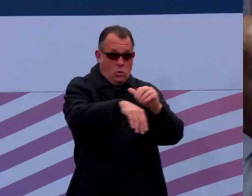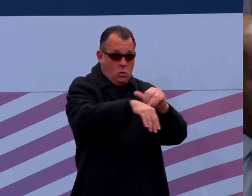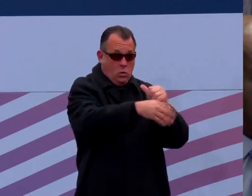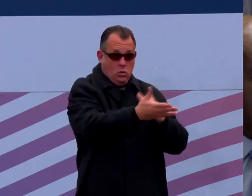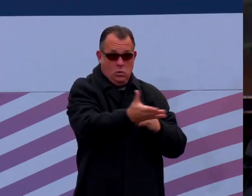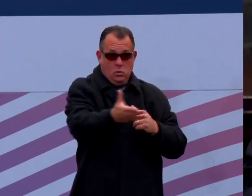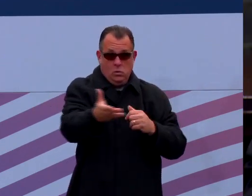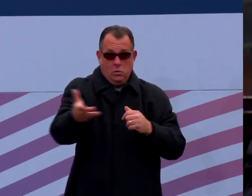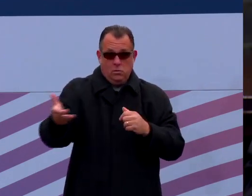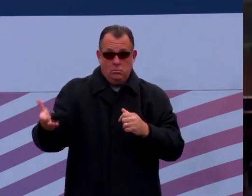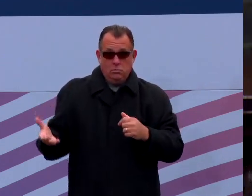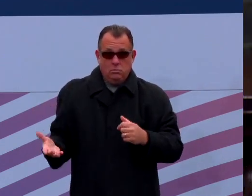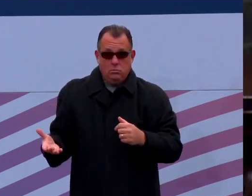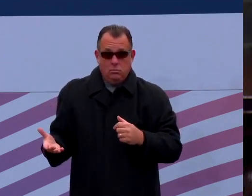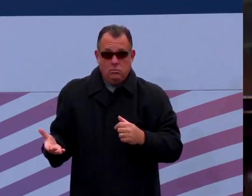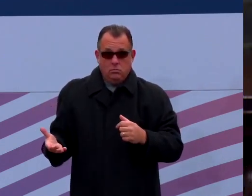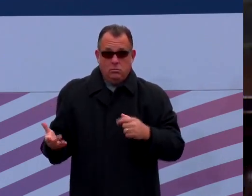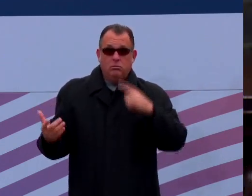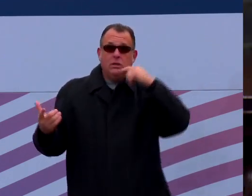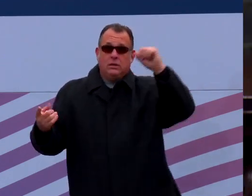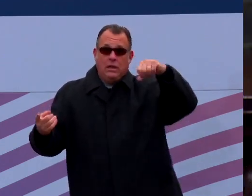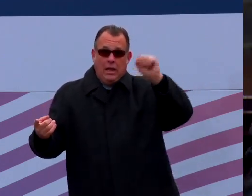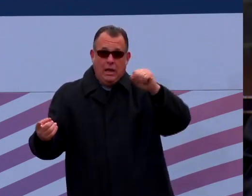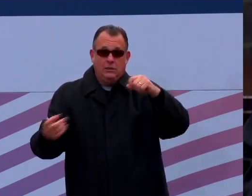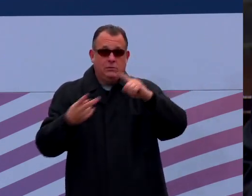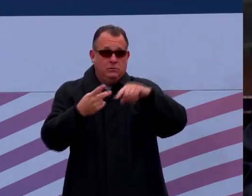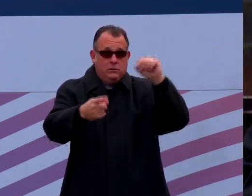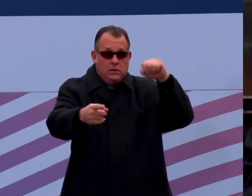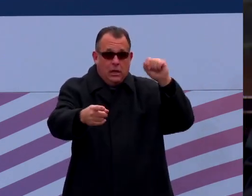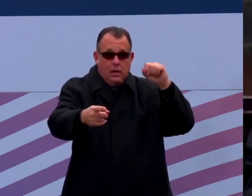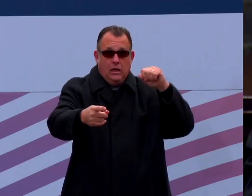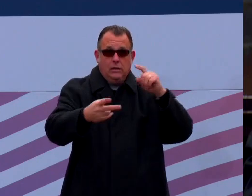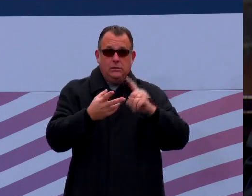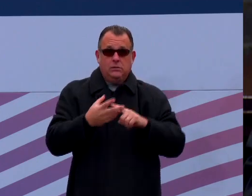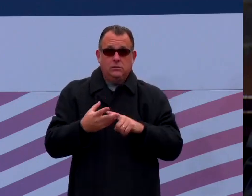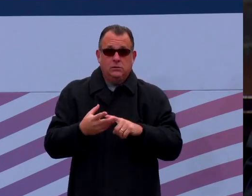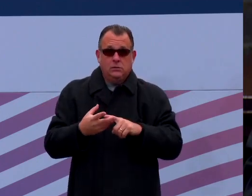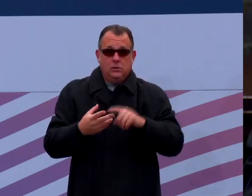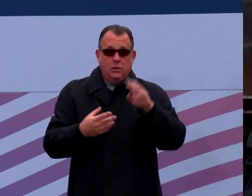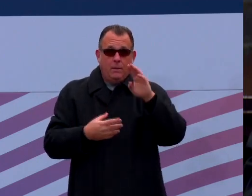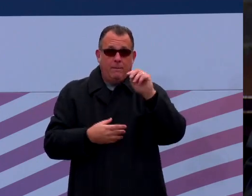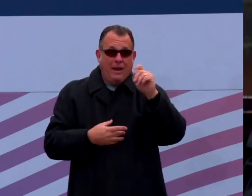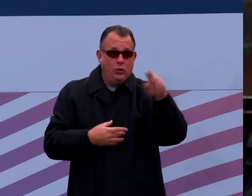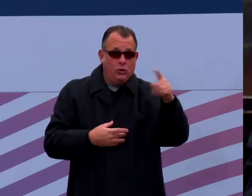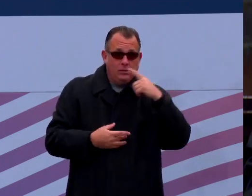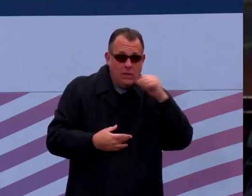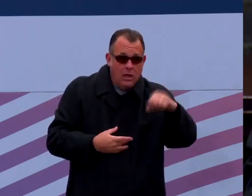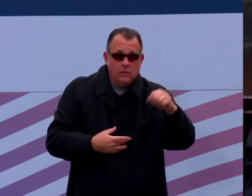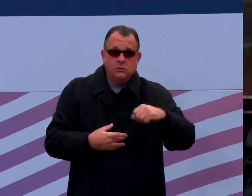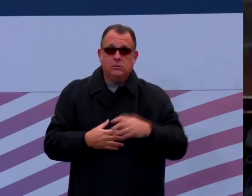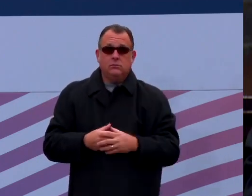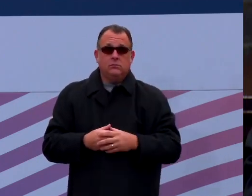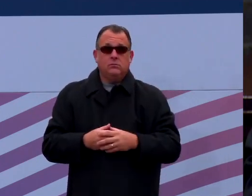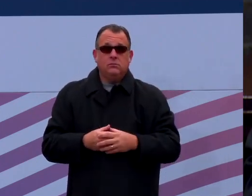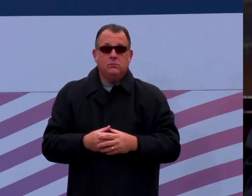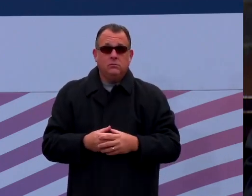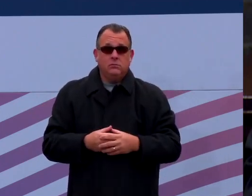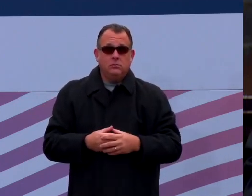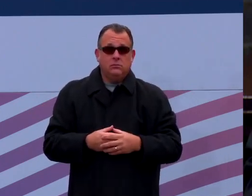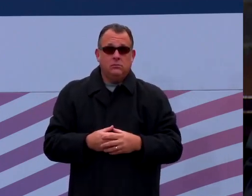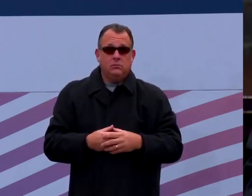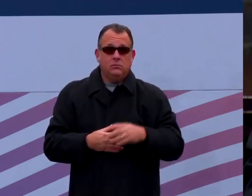Argel? Aye. Allmutt? Aye. Baker? Aye. Bartolotta?